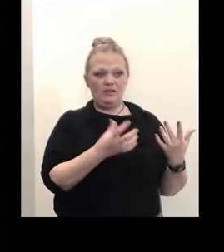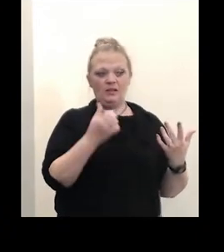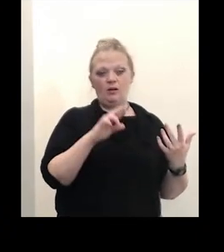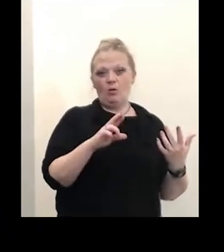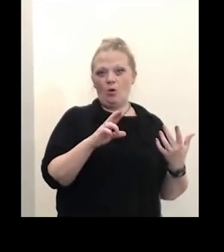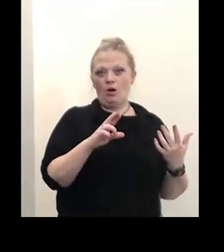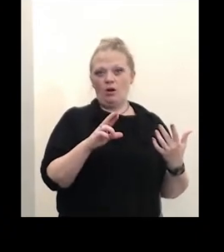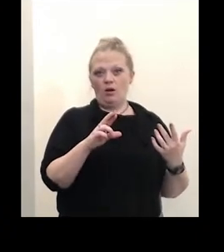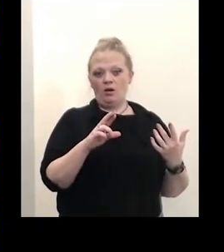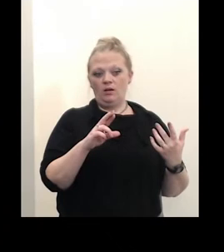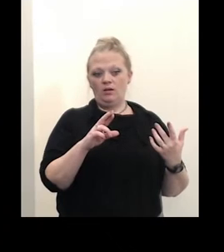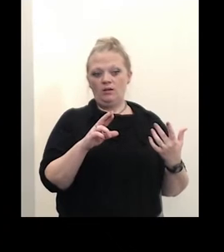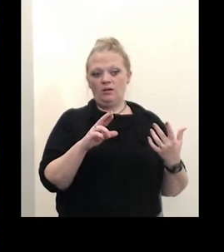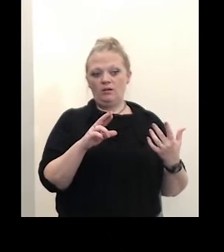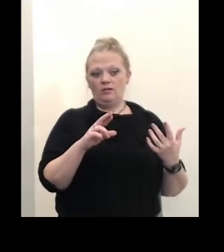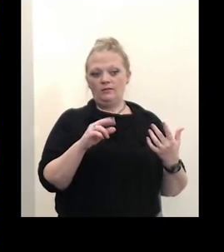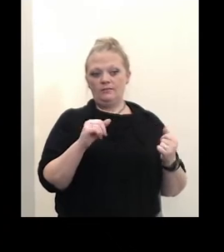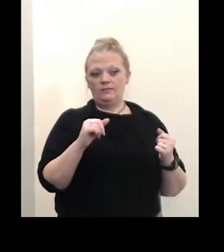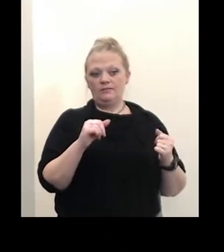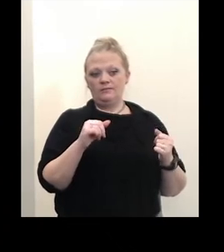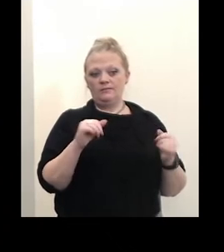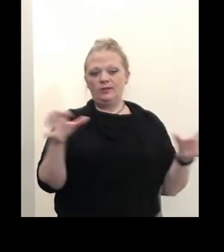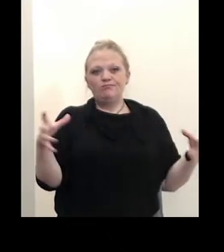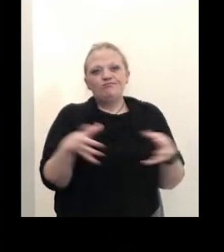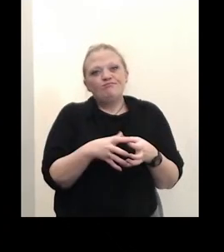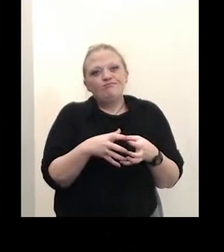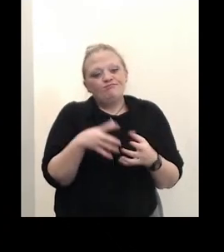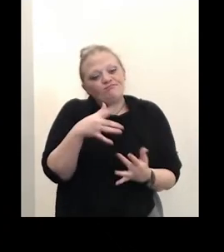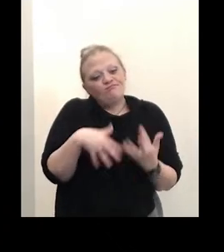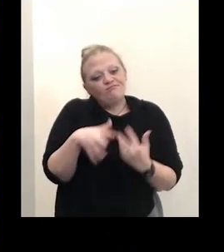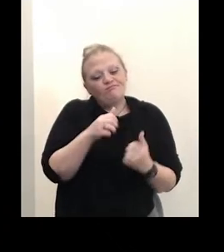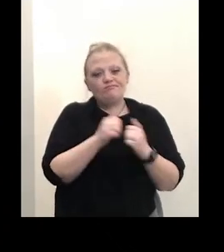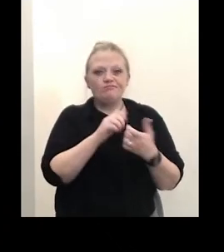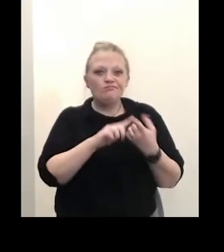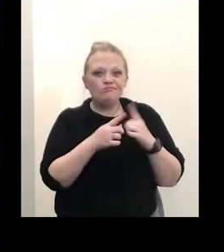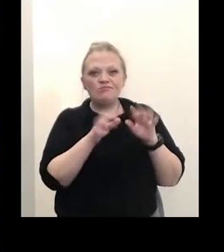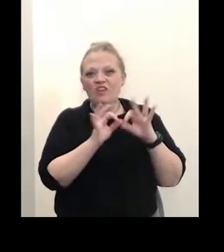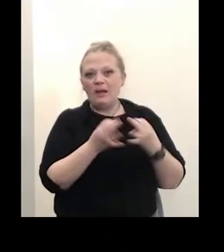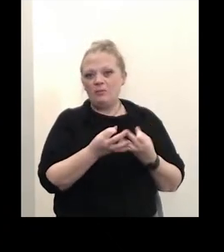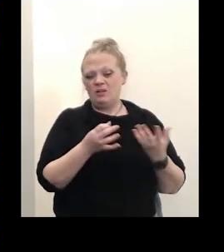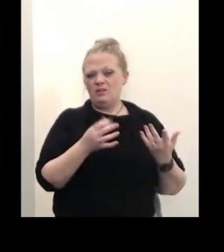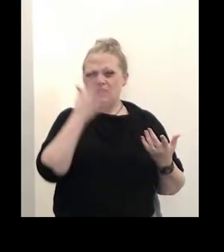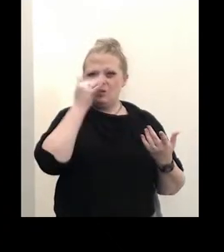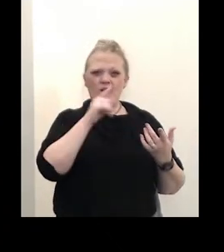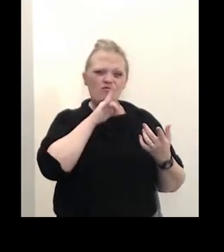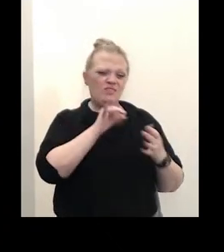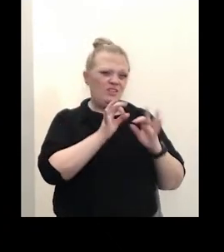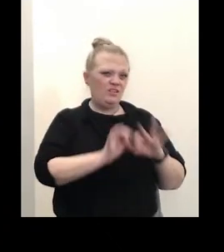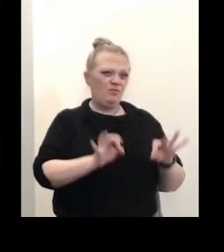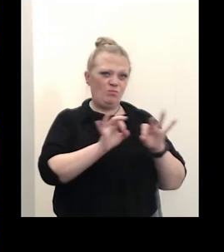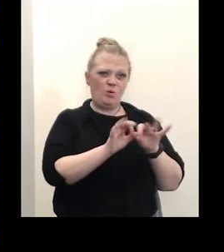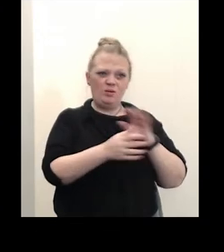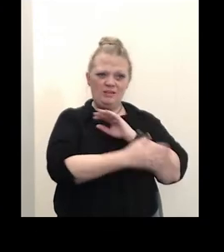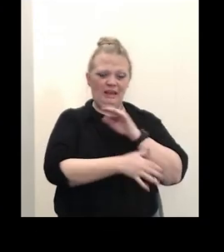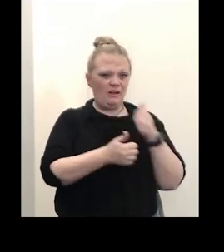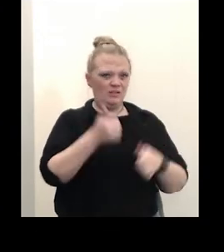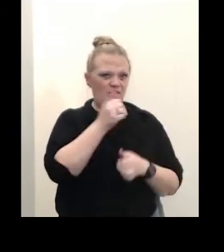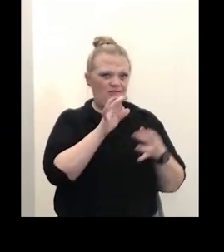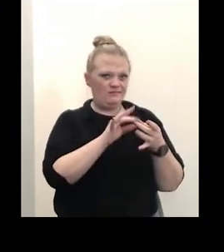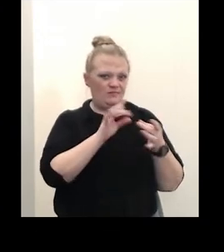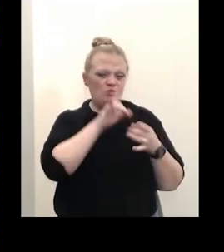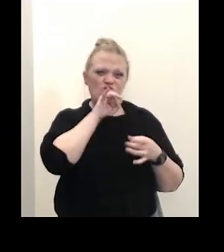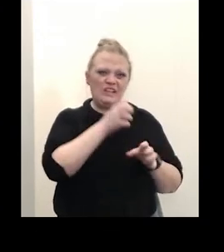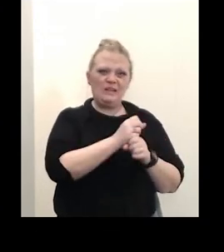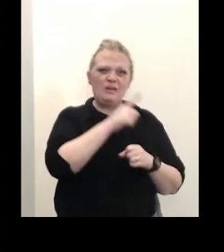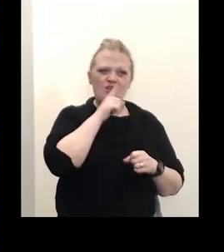gatherings with friends and family so that's why it's really important as the county executive mentioned to to really make sure you